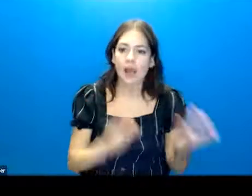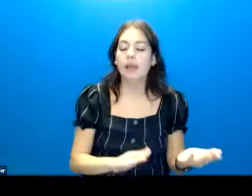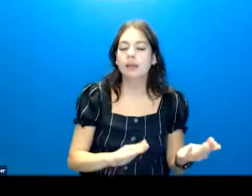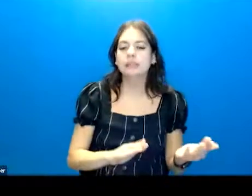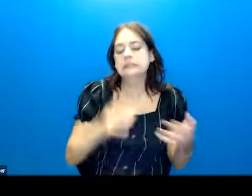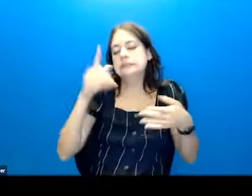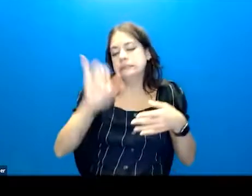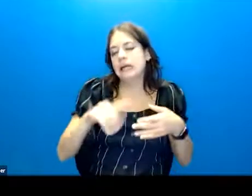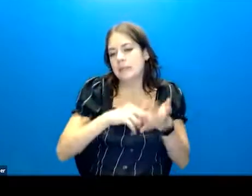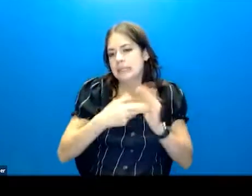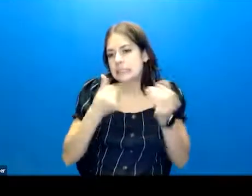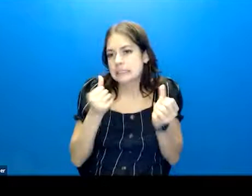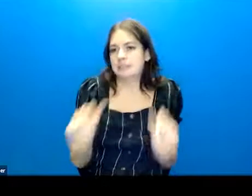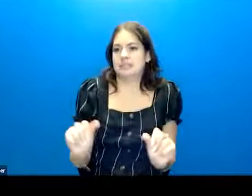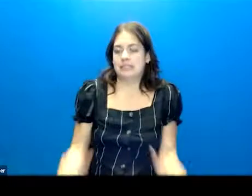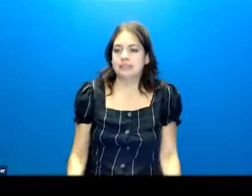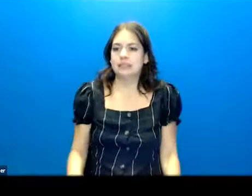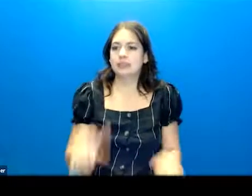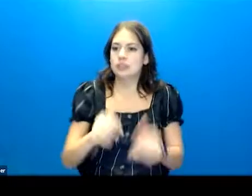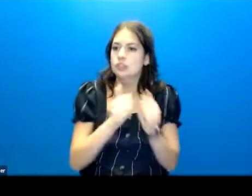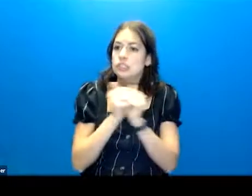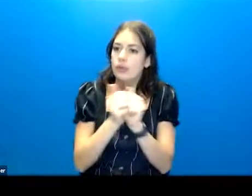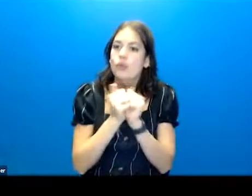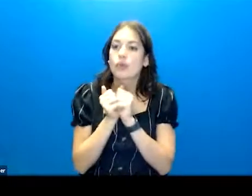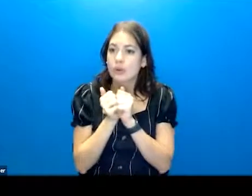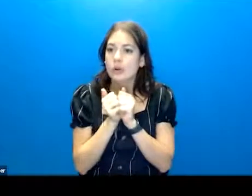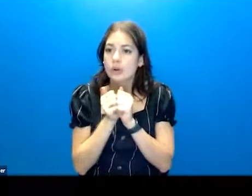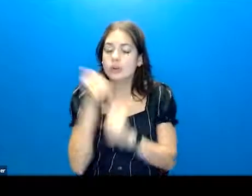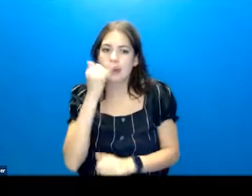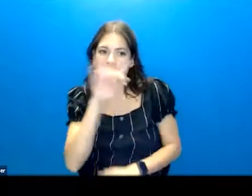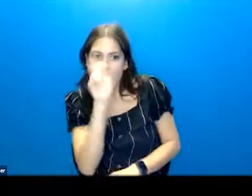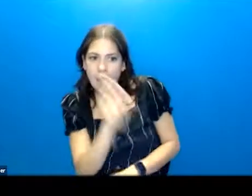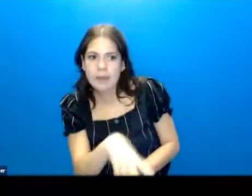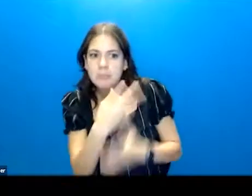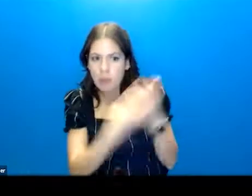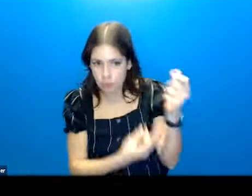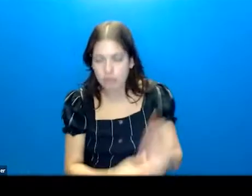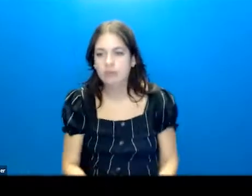it's an attempt. So oftentimes these things go together. So you have to ask about both.